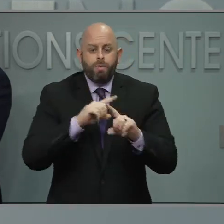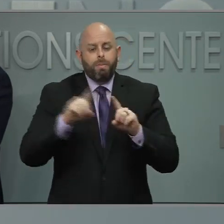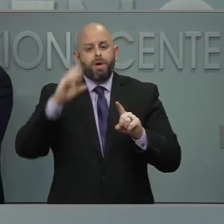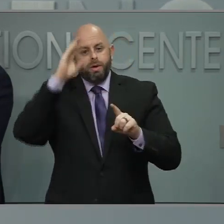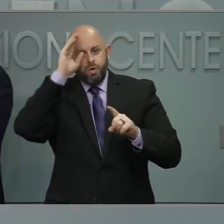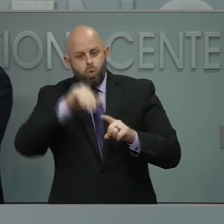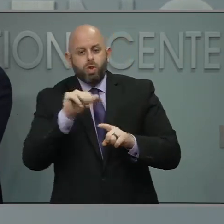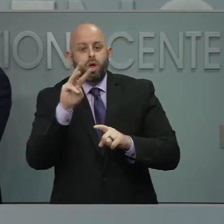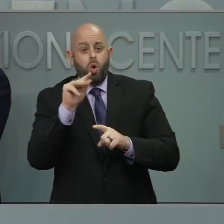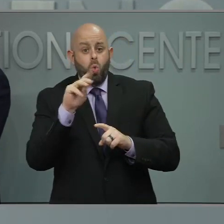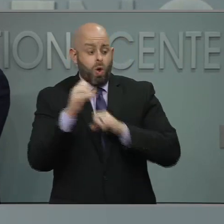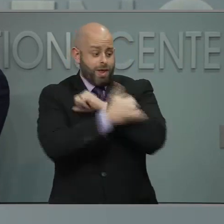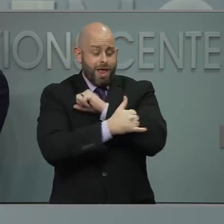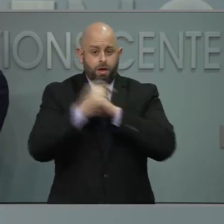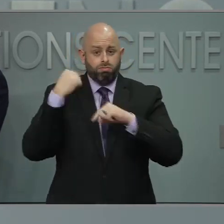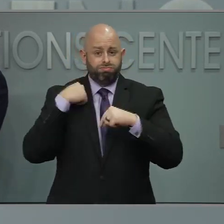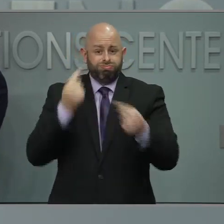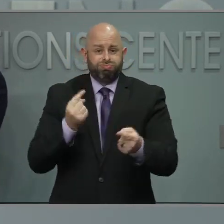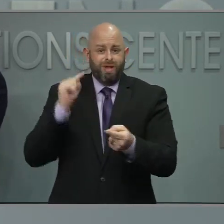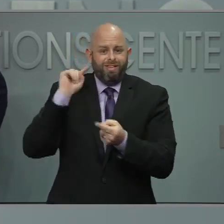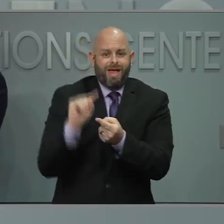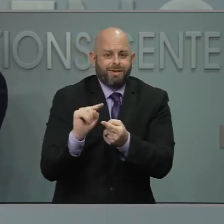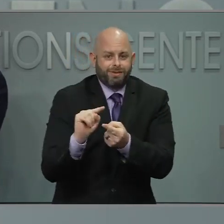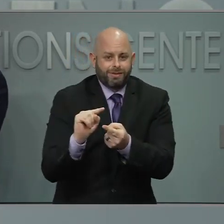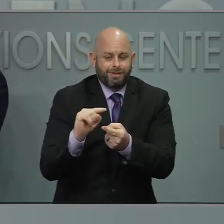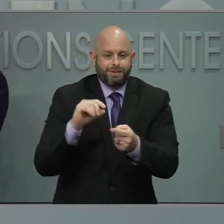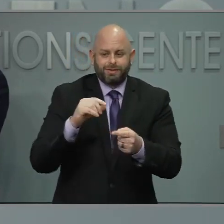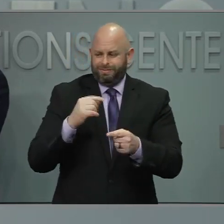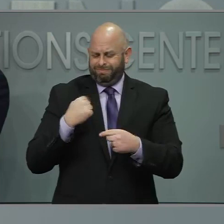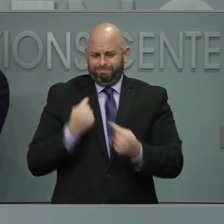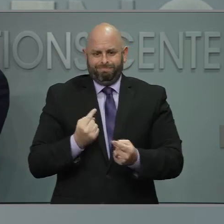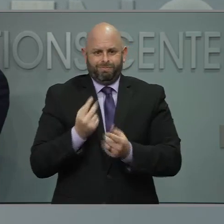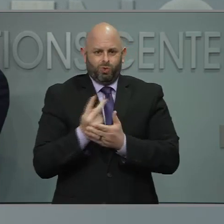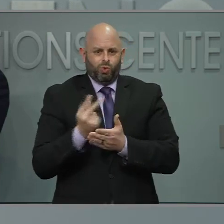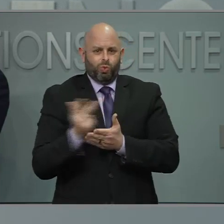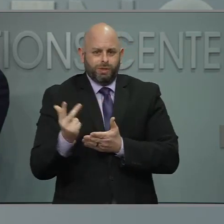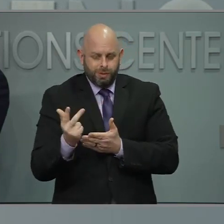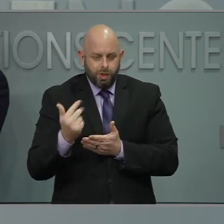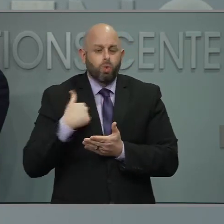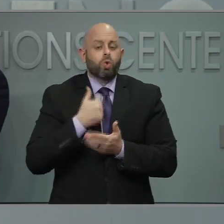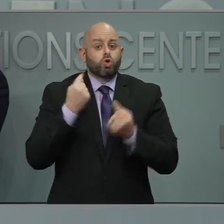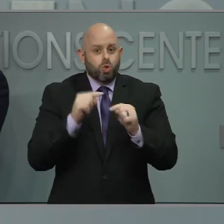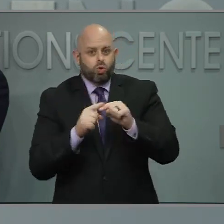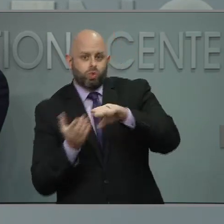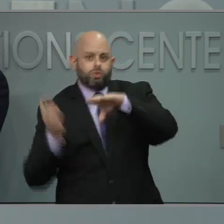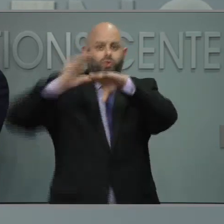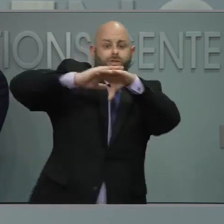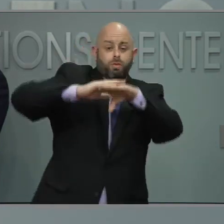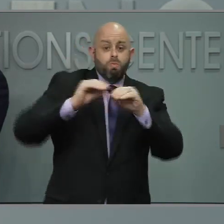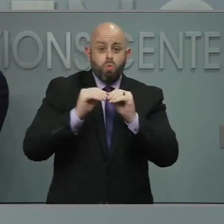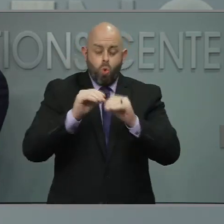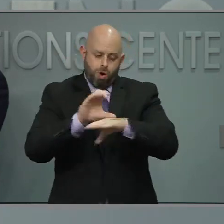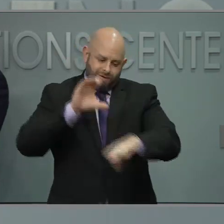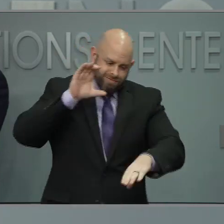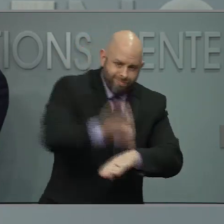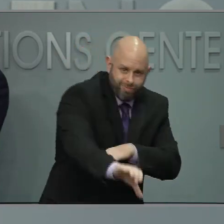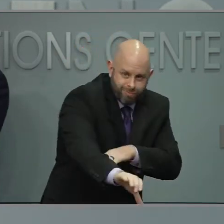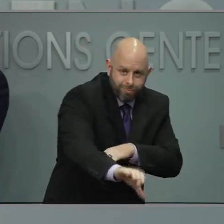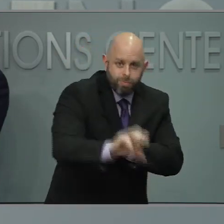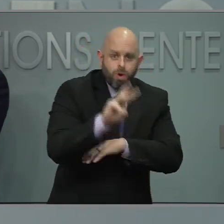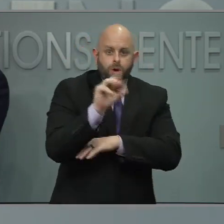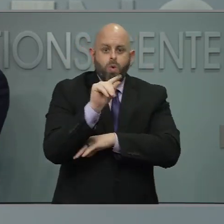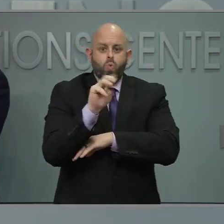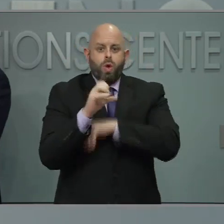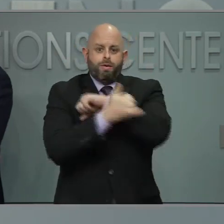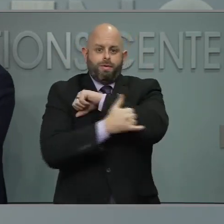lower amount of vaccine in the last number of weeks, so we are trying to make that adjustment as we go forward for Wake County and appreciate